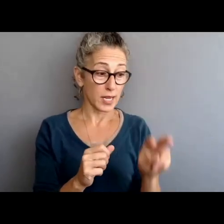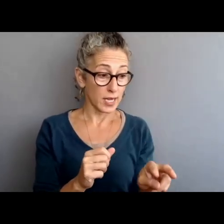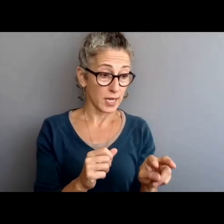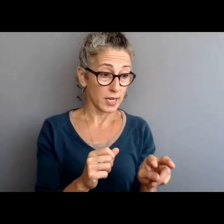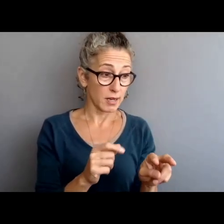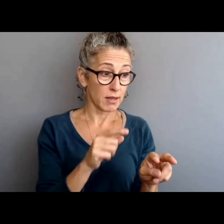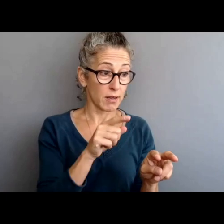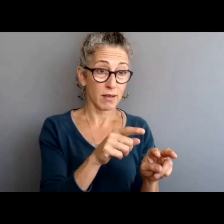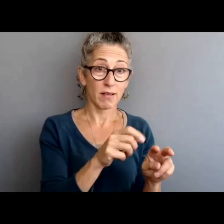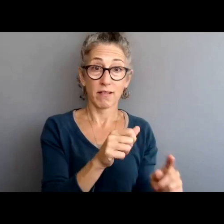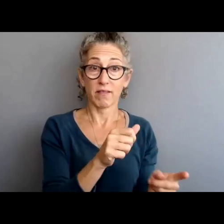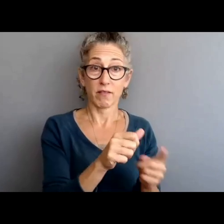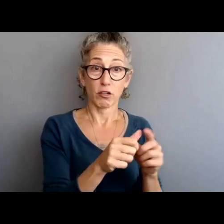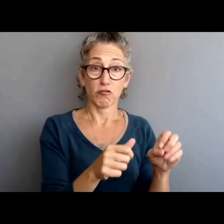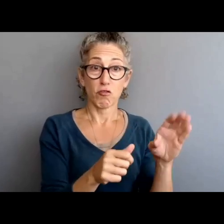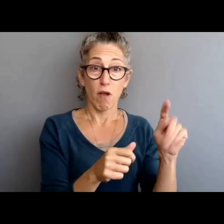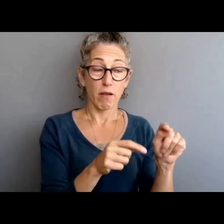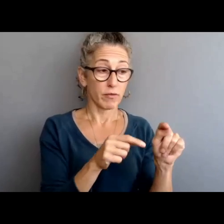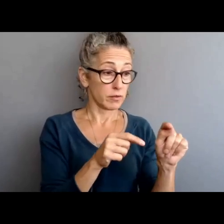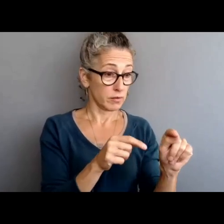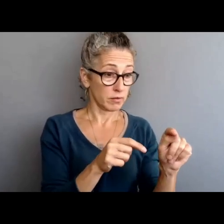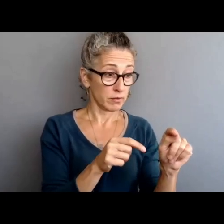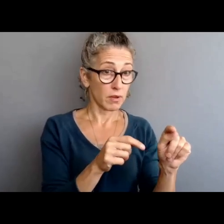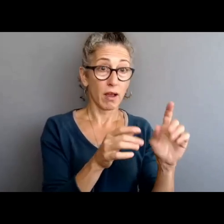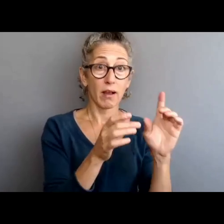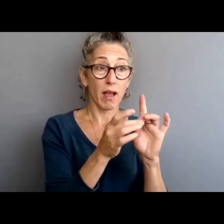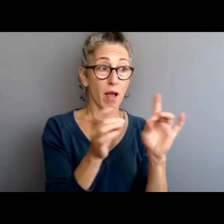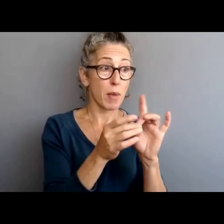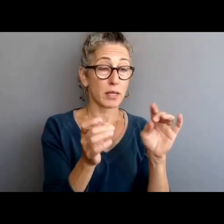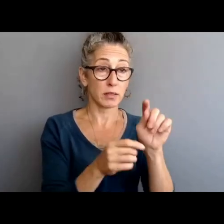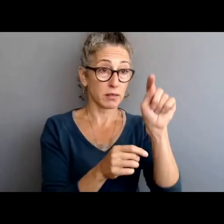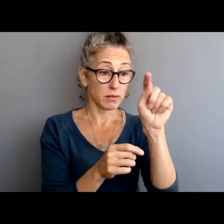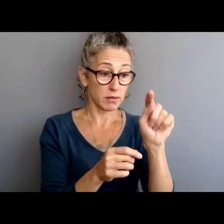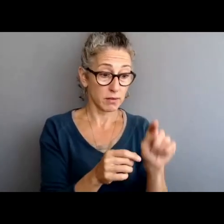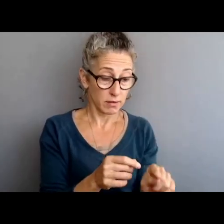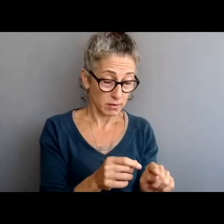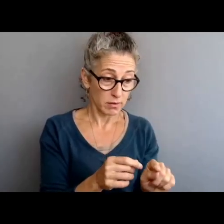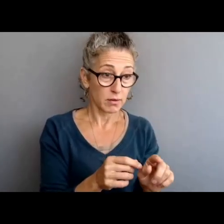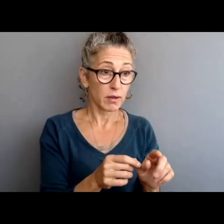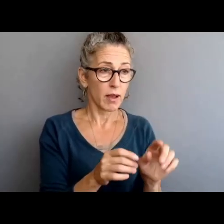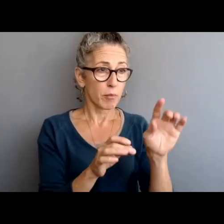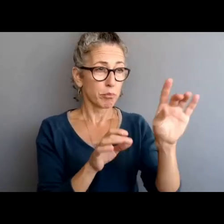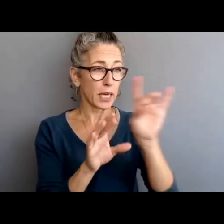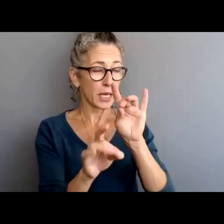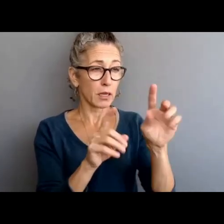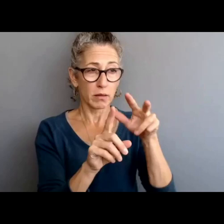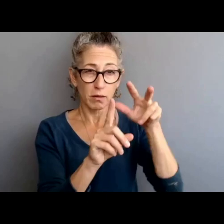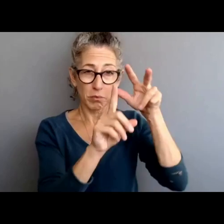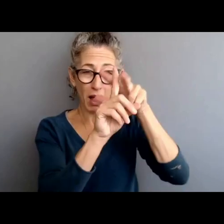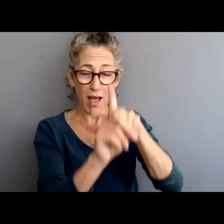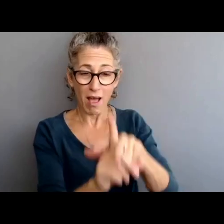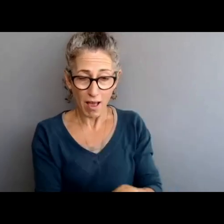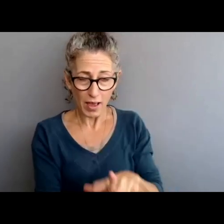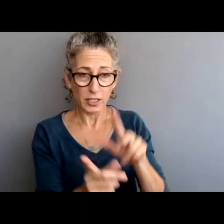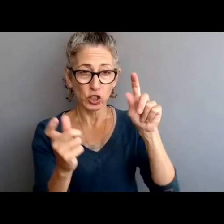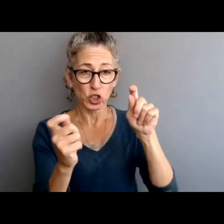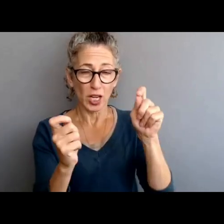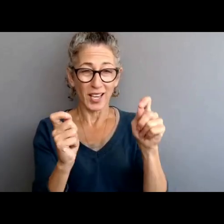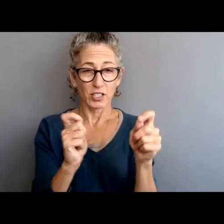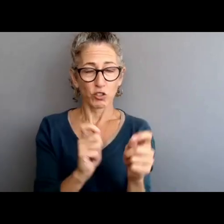what comments we received, and what comments we adopted in the final version of the policies.